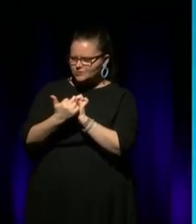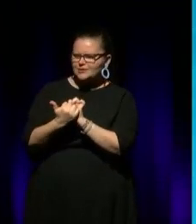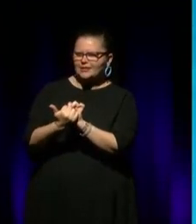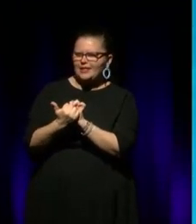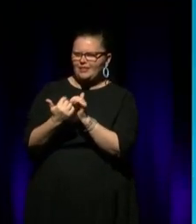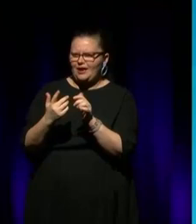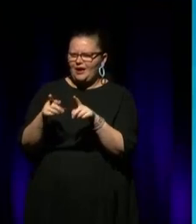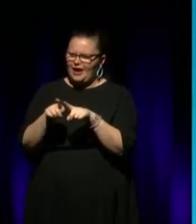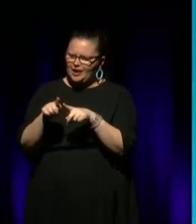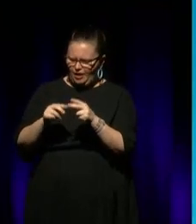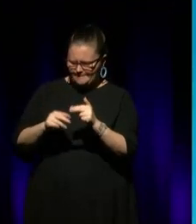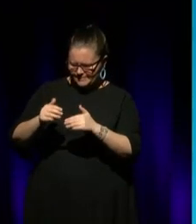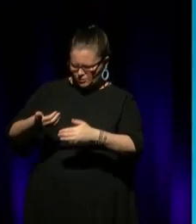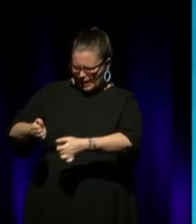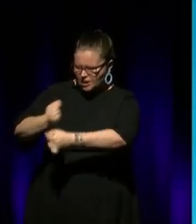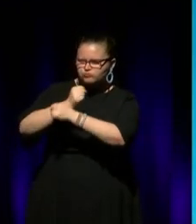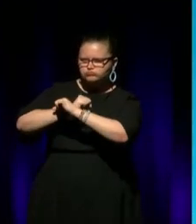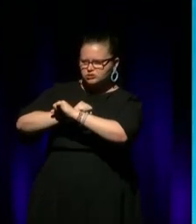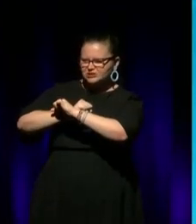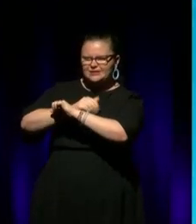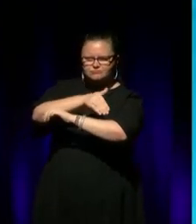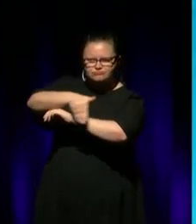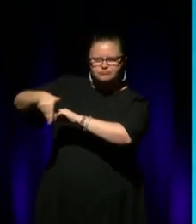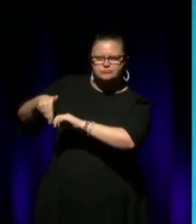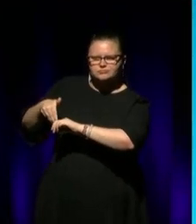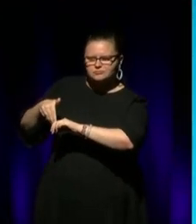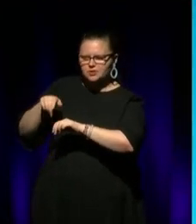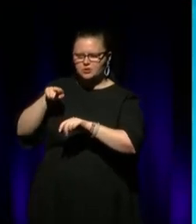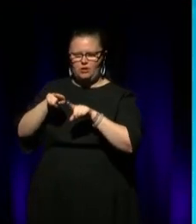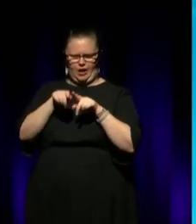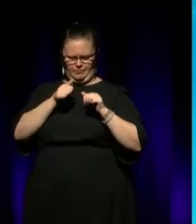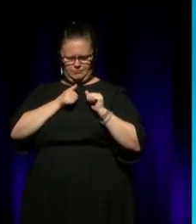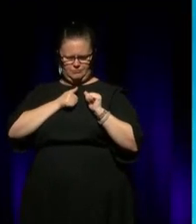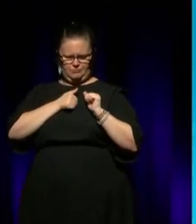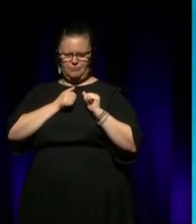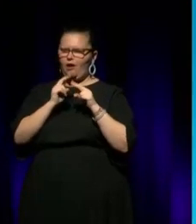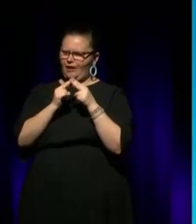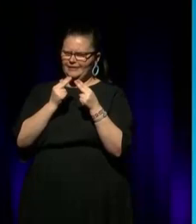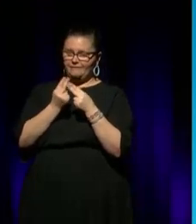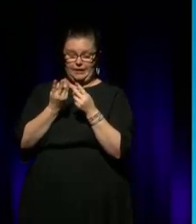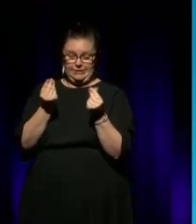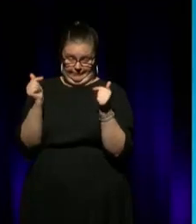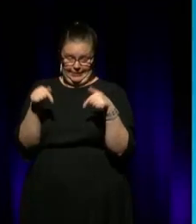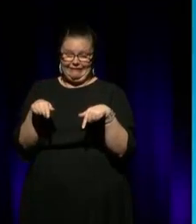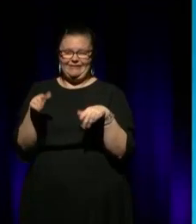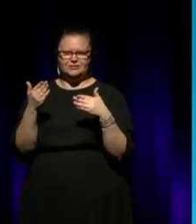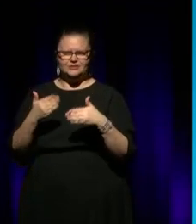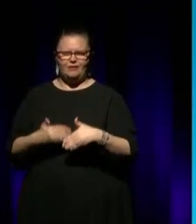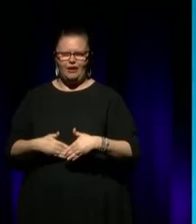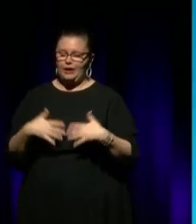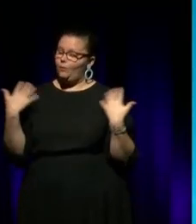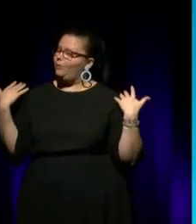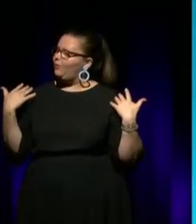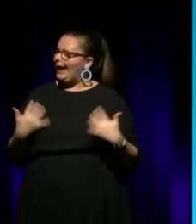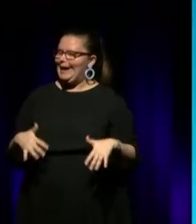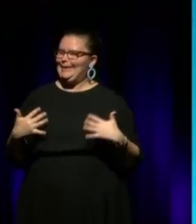shield of resistance. Like... The resilience in my immediate family. And... They're here tonight. Like... Pretty extraordinary.